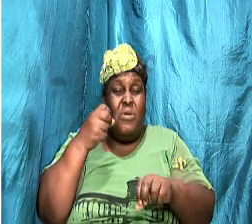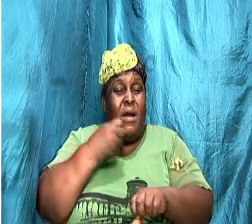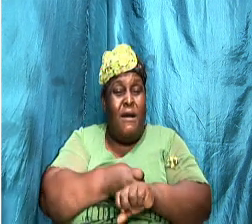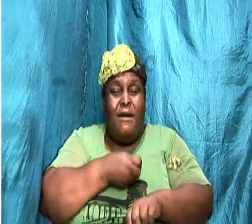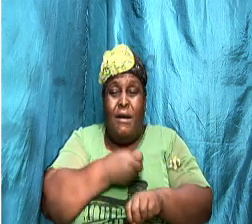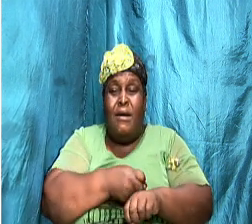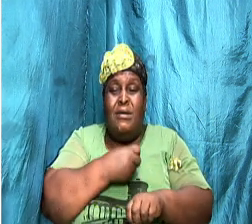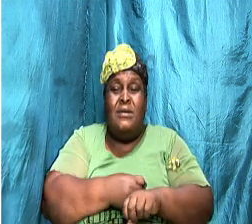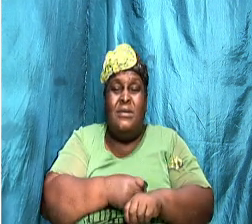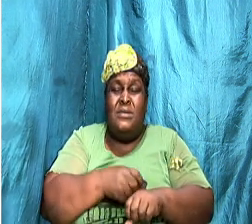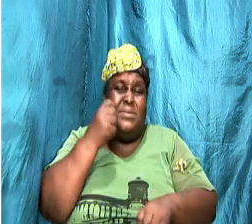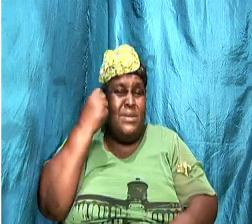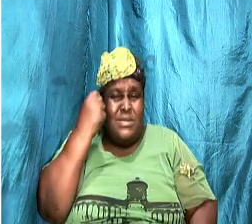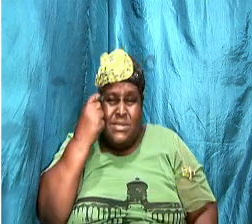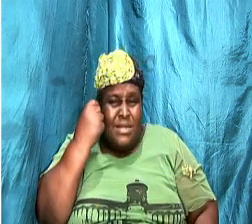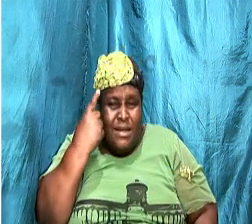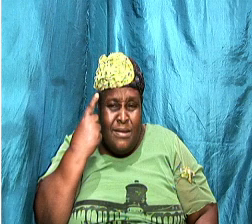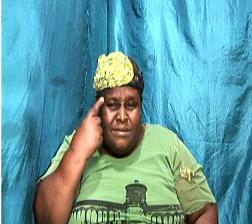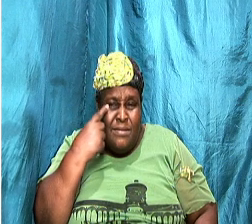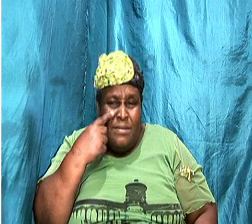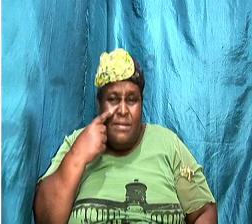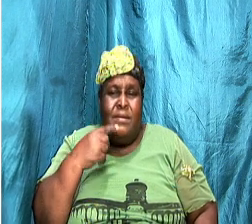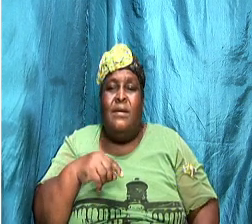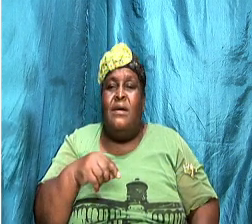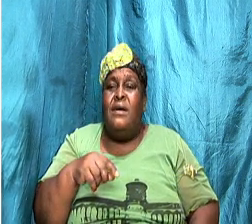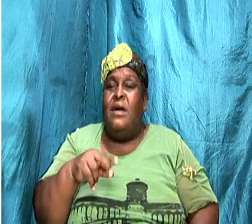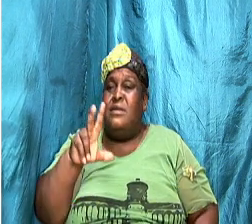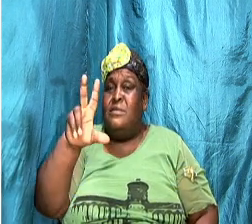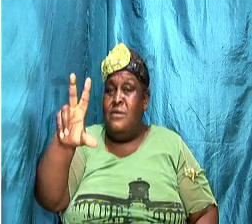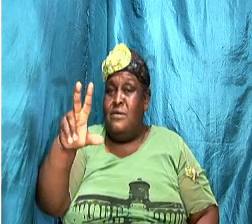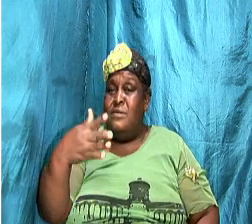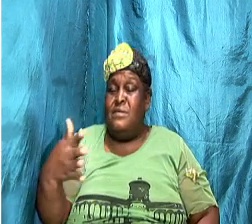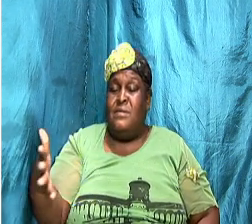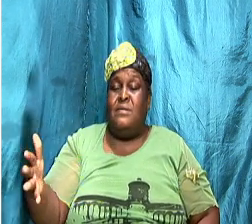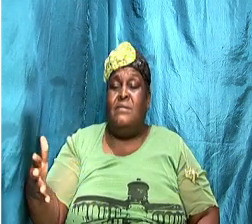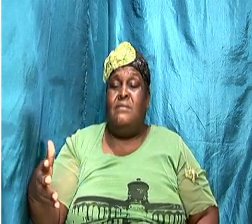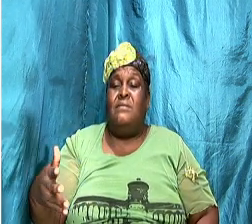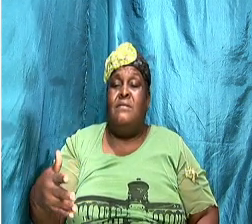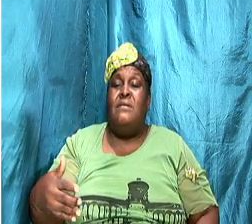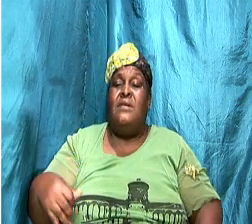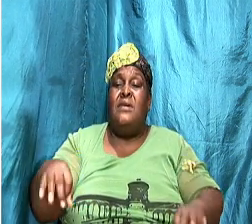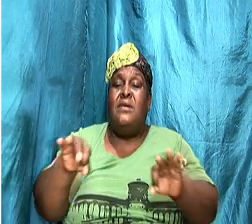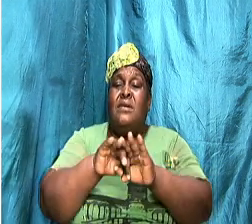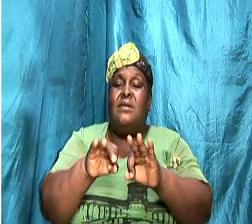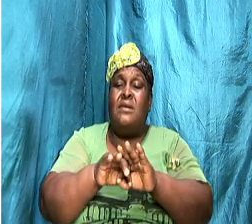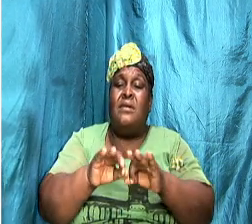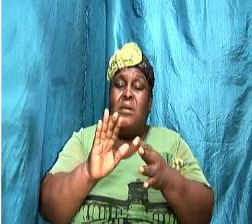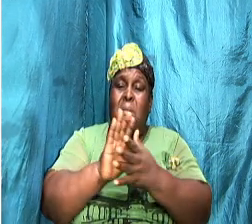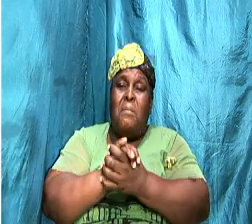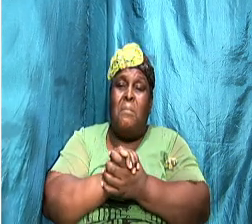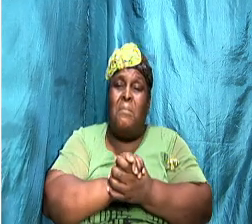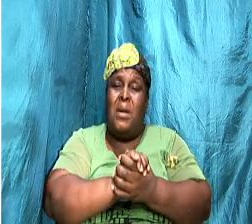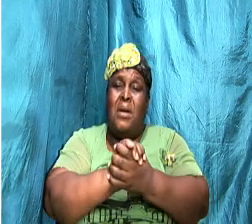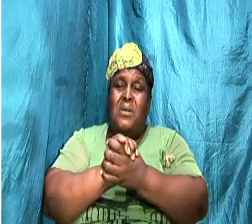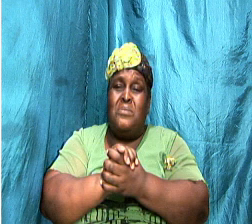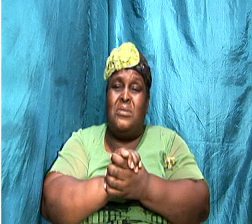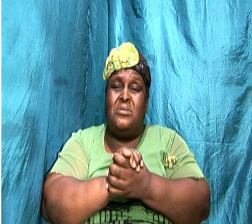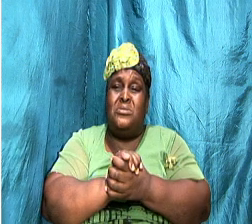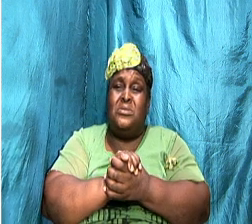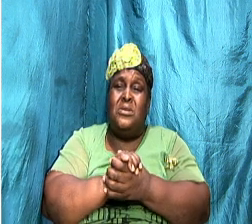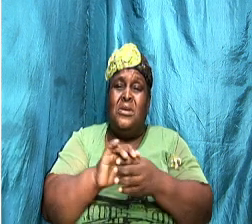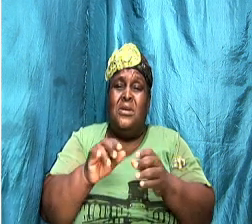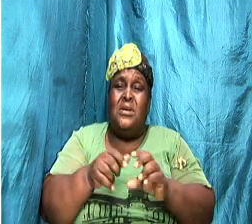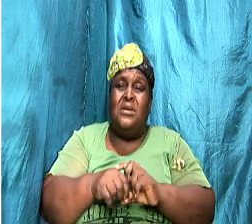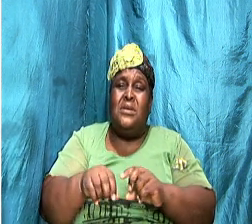and the third thing that we need to know extremely important marriage is an institution of God